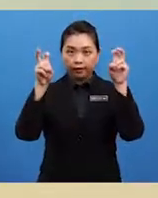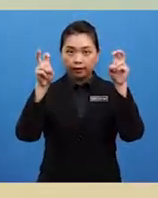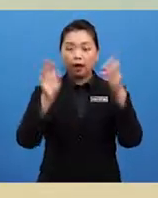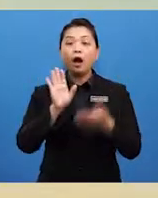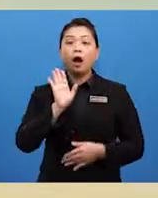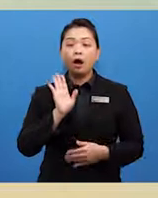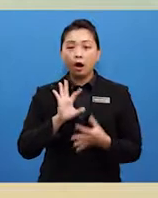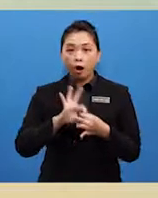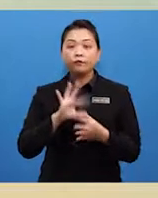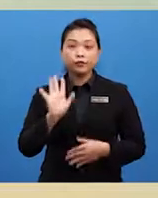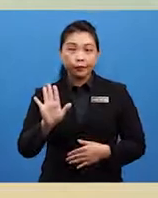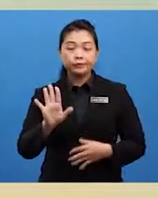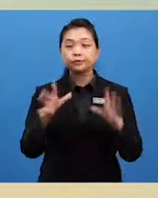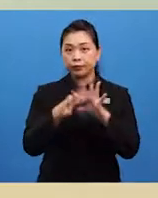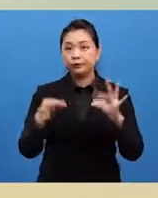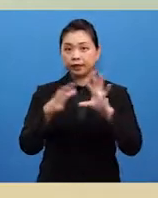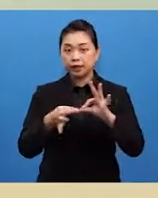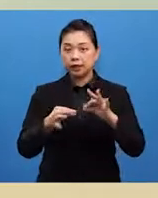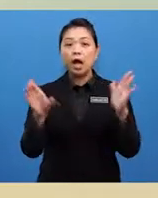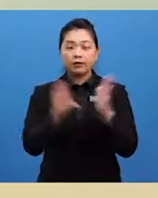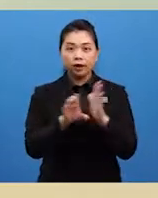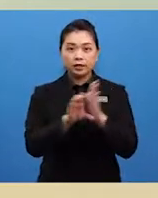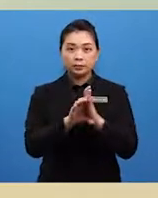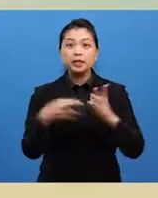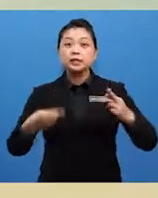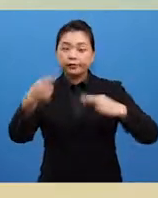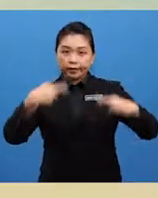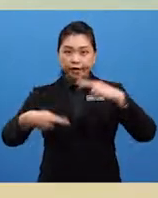For an example, The Return.